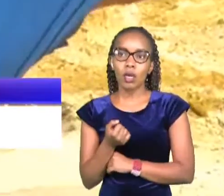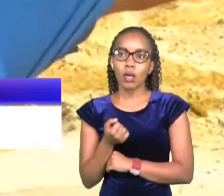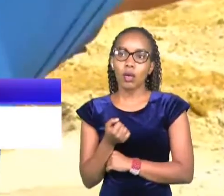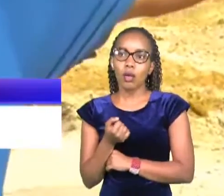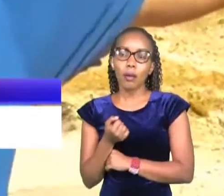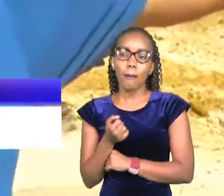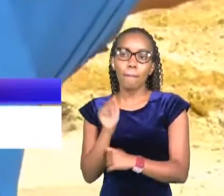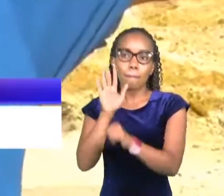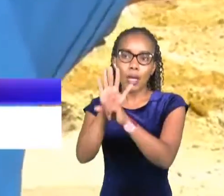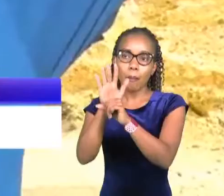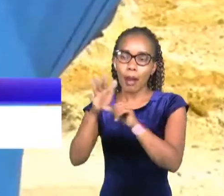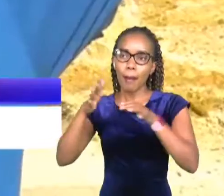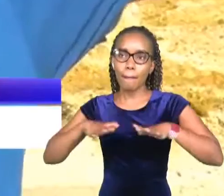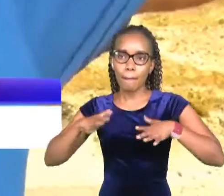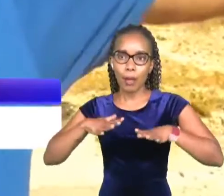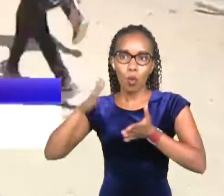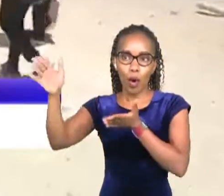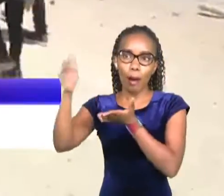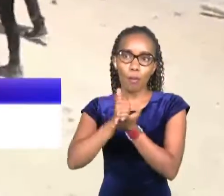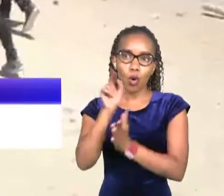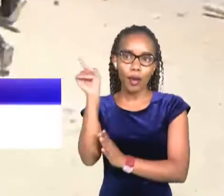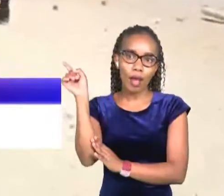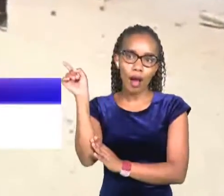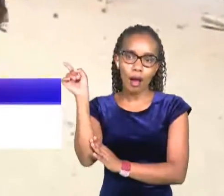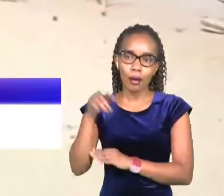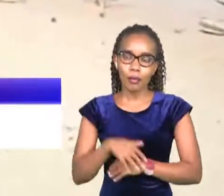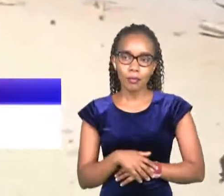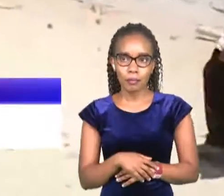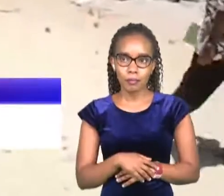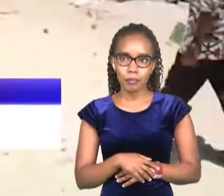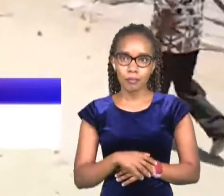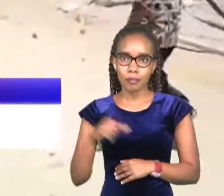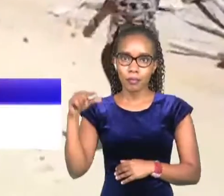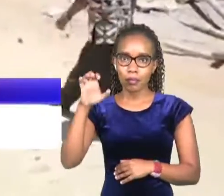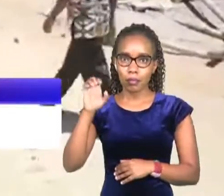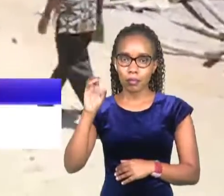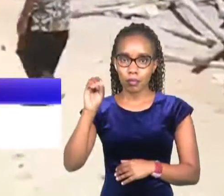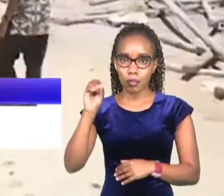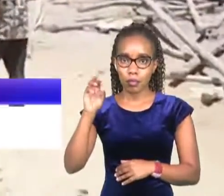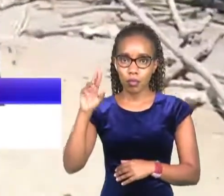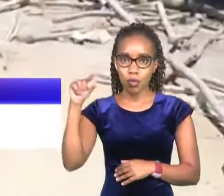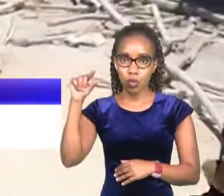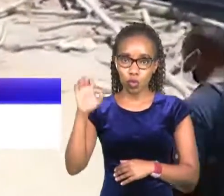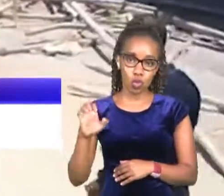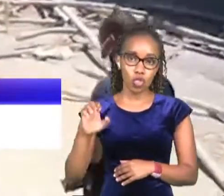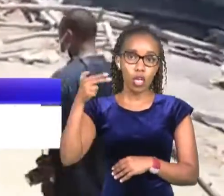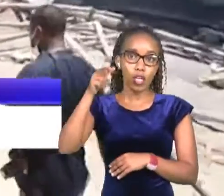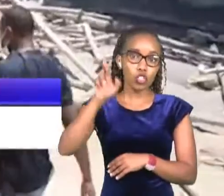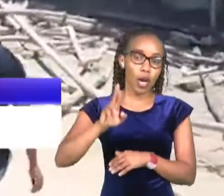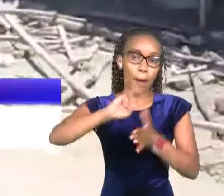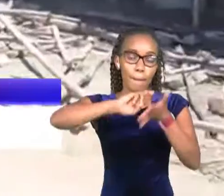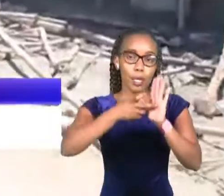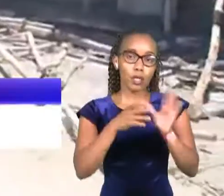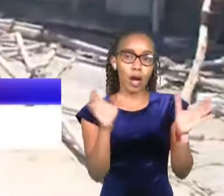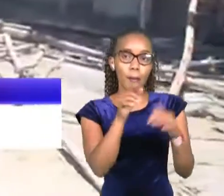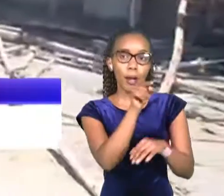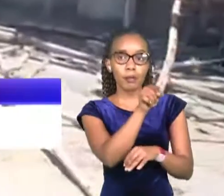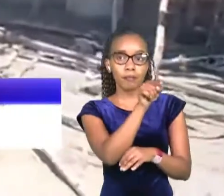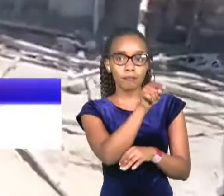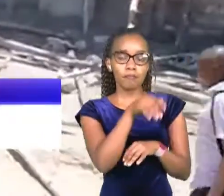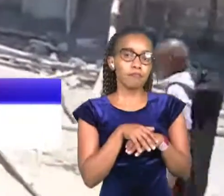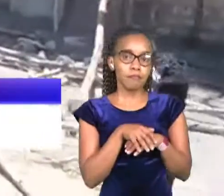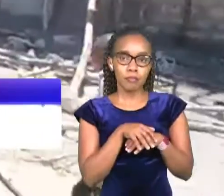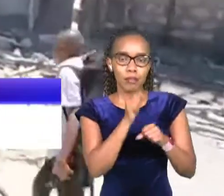thousand people will be employed here george online the human source manager of the project says that the company had taken all the